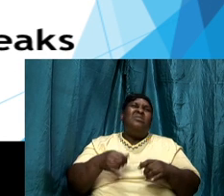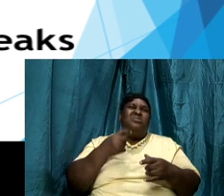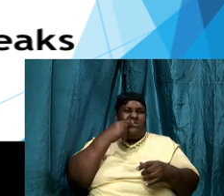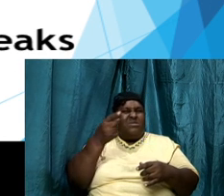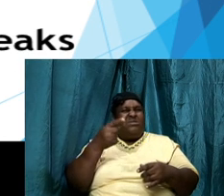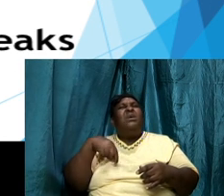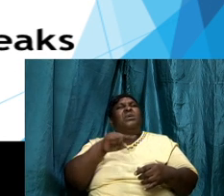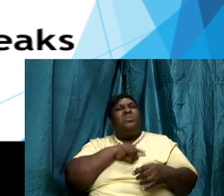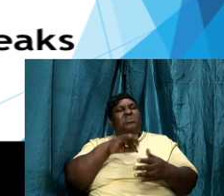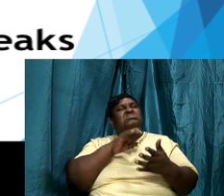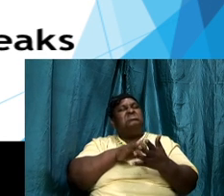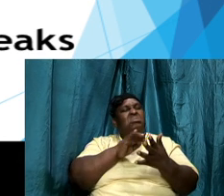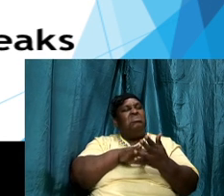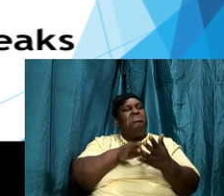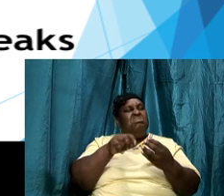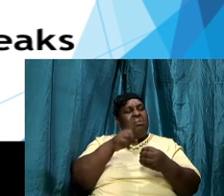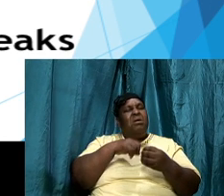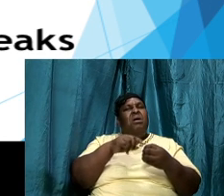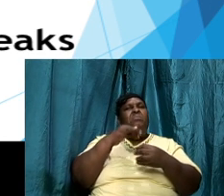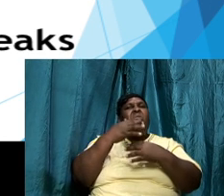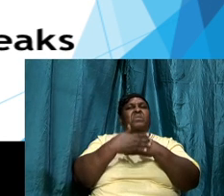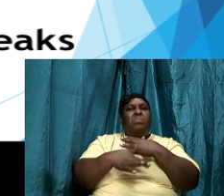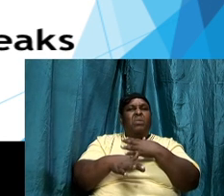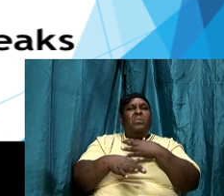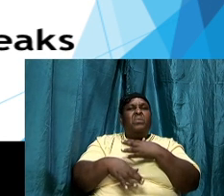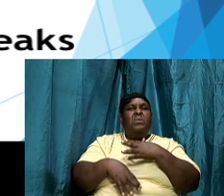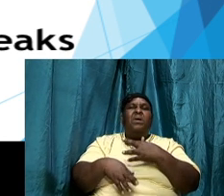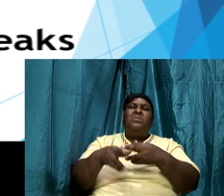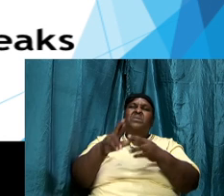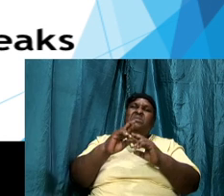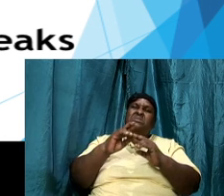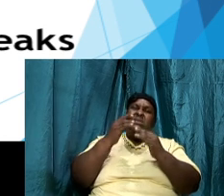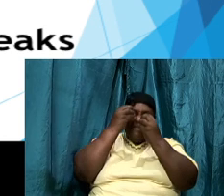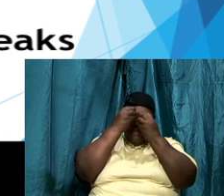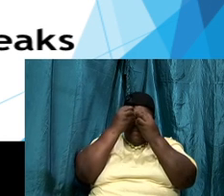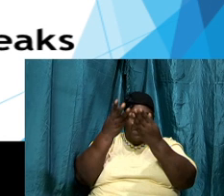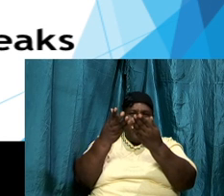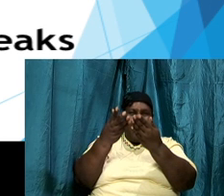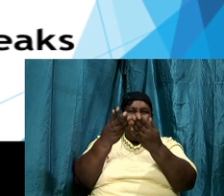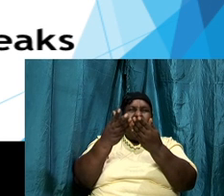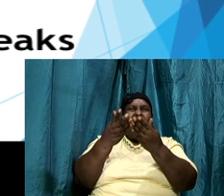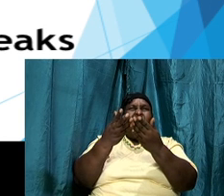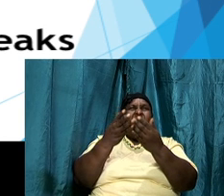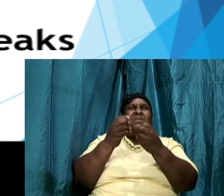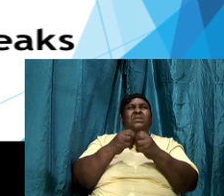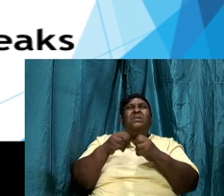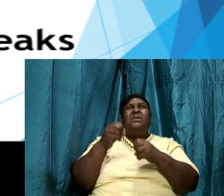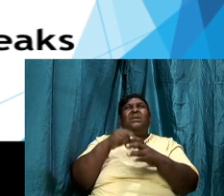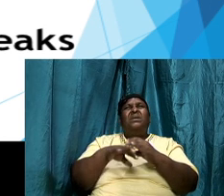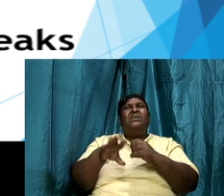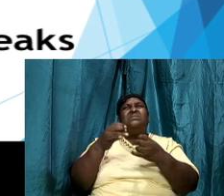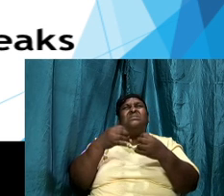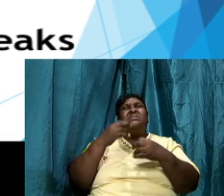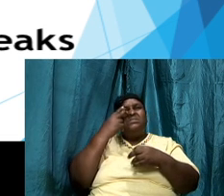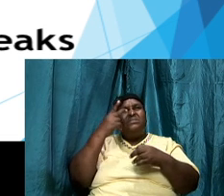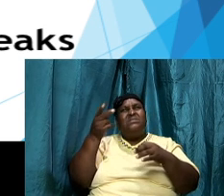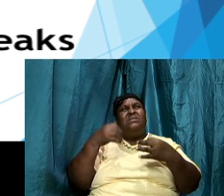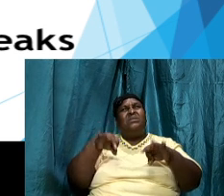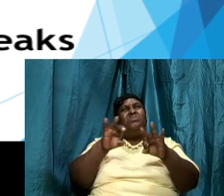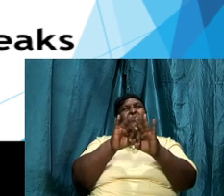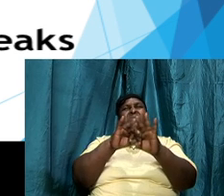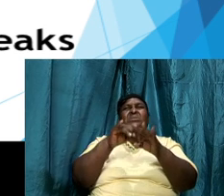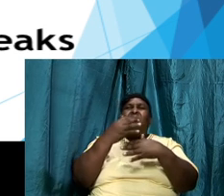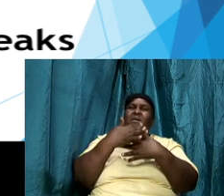month and we study something and we get some information and it starts seeping into our system and we see the importance of the blood